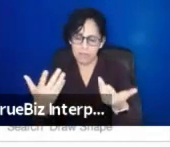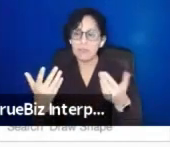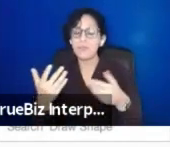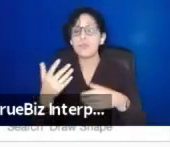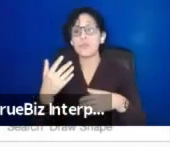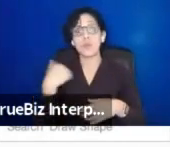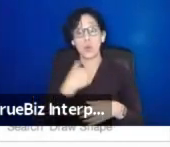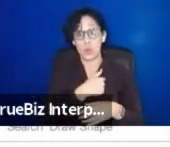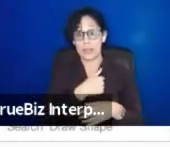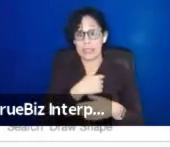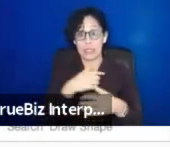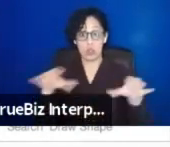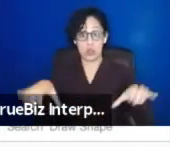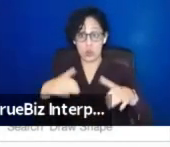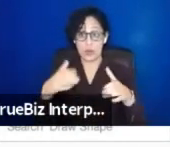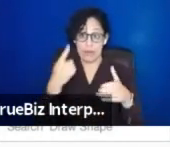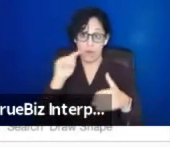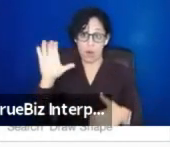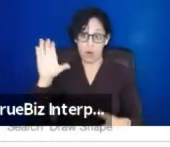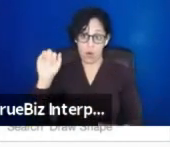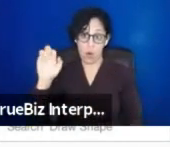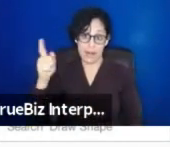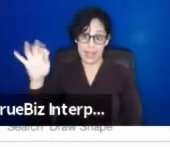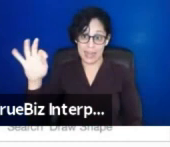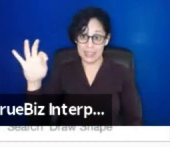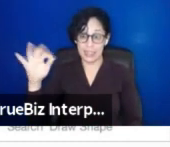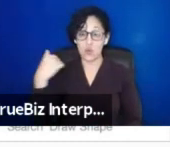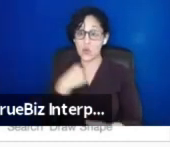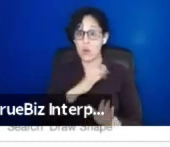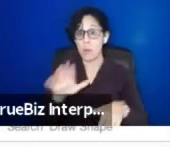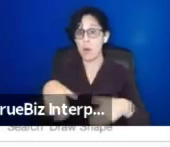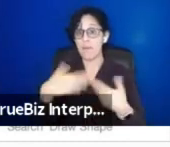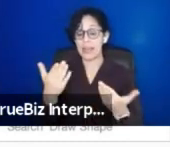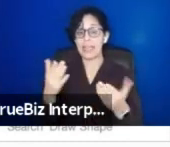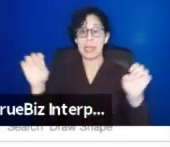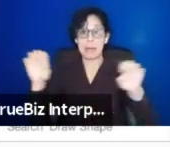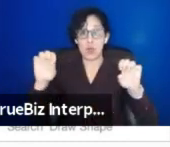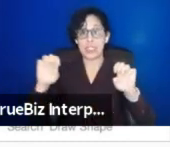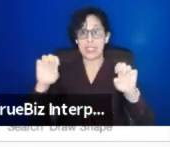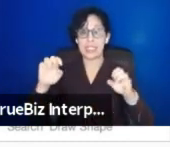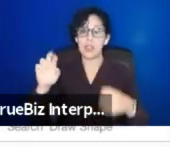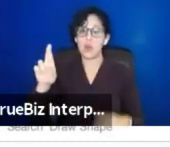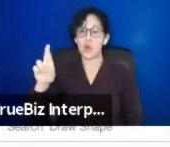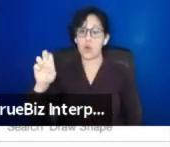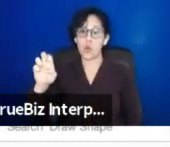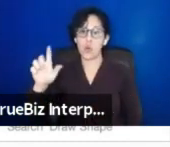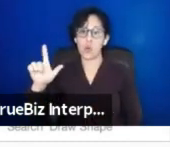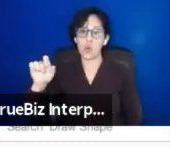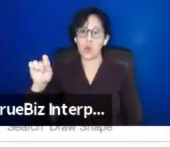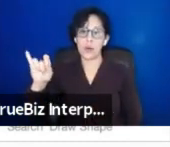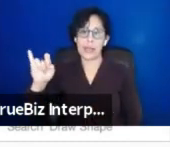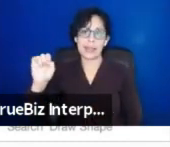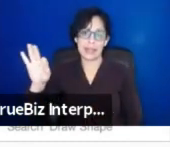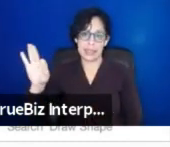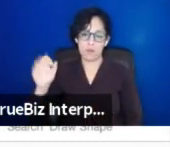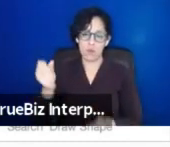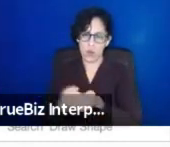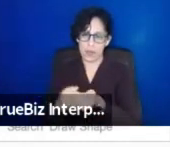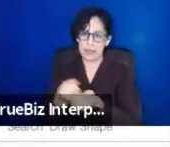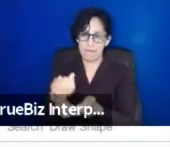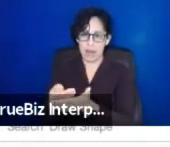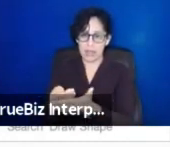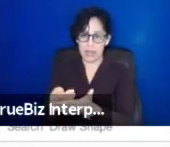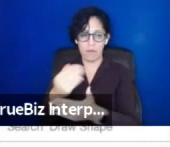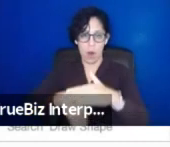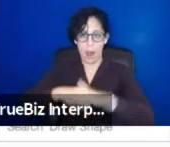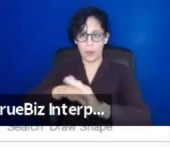the things we were doing during COVID was providing emergency relief funding, um, up to $5,000 for people